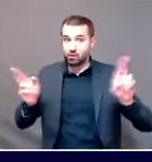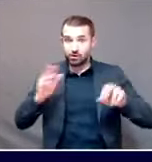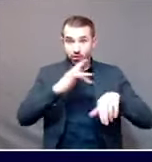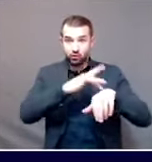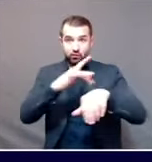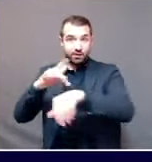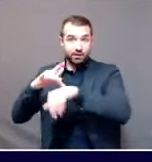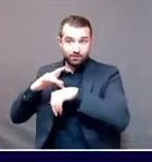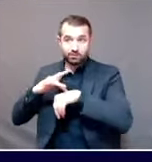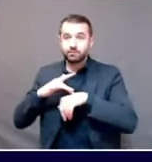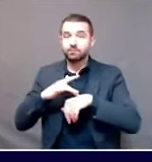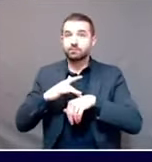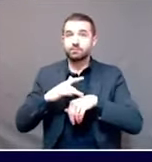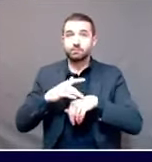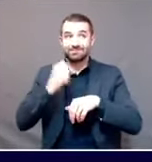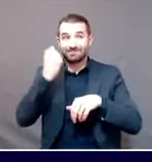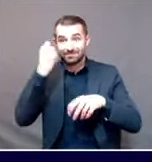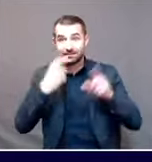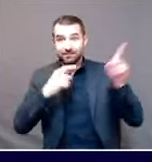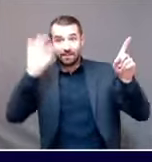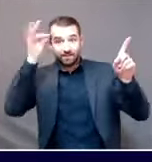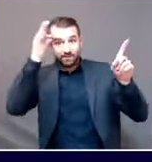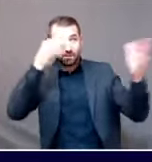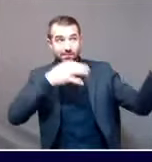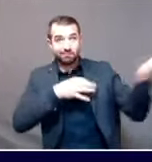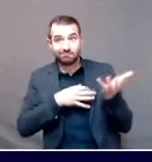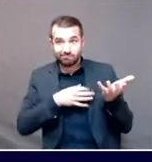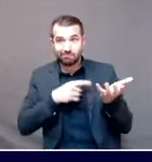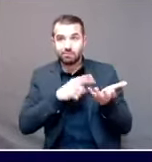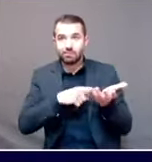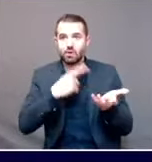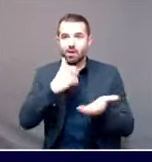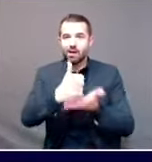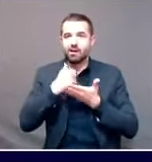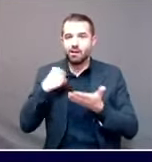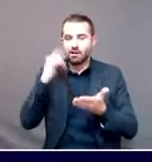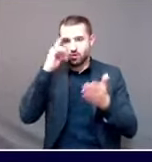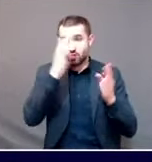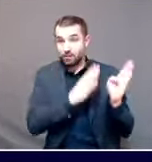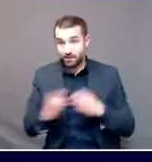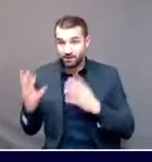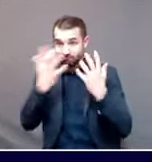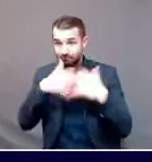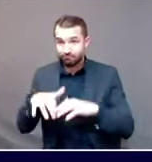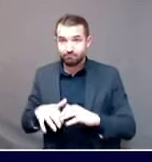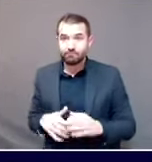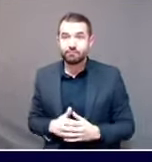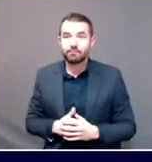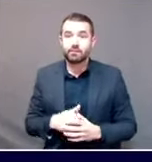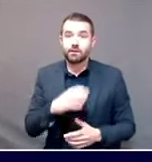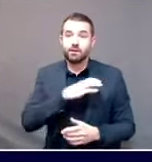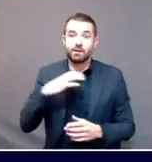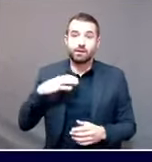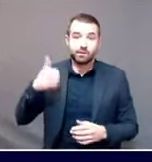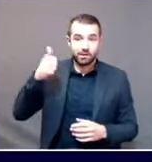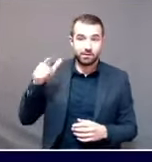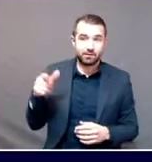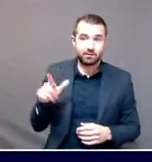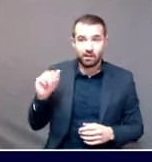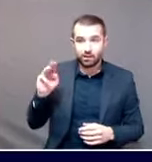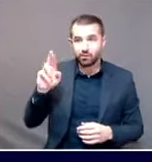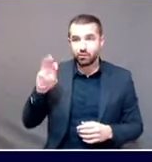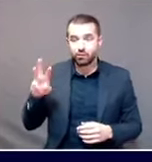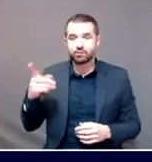help our planning process so much. And we've seen various estimates at the national level of $6 to $8 billion